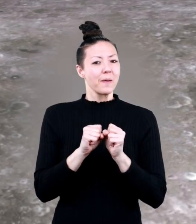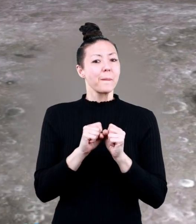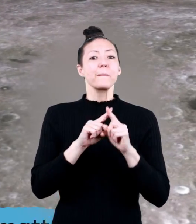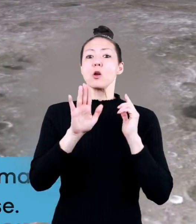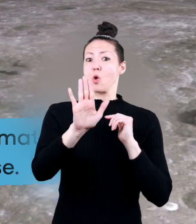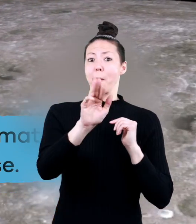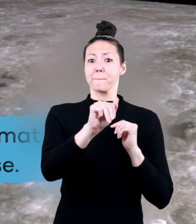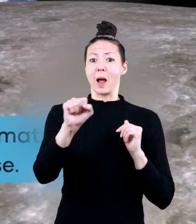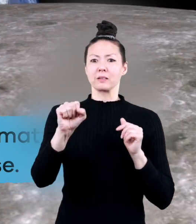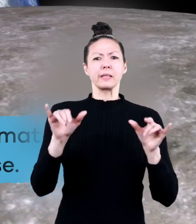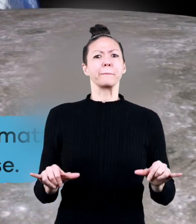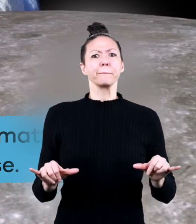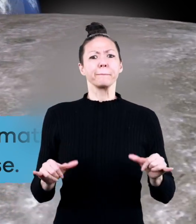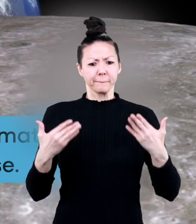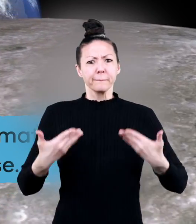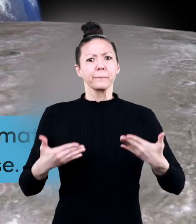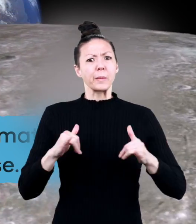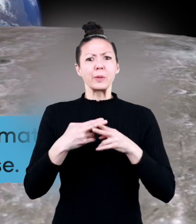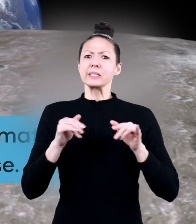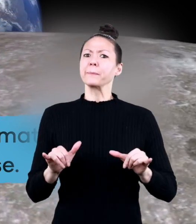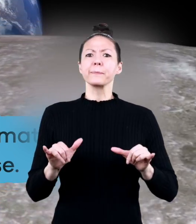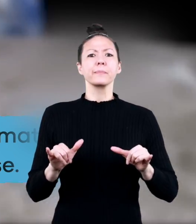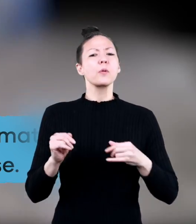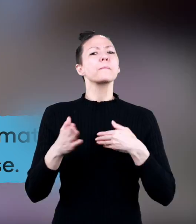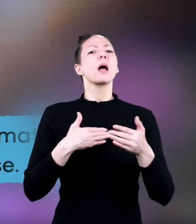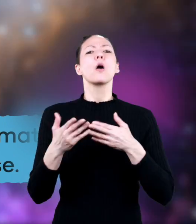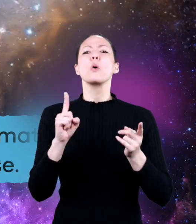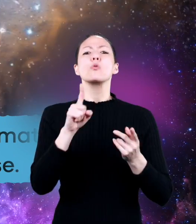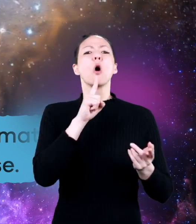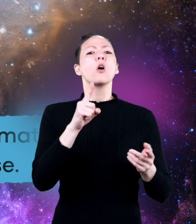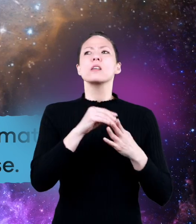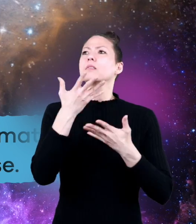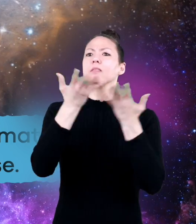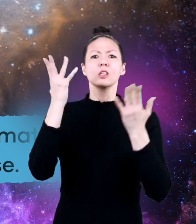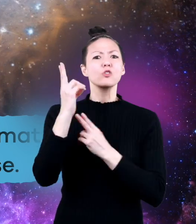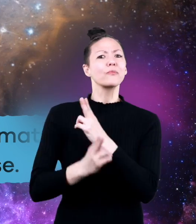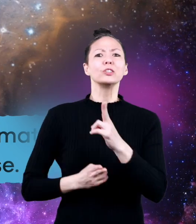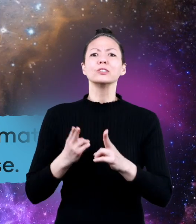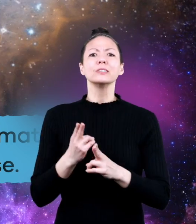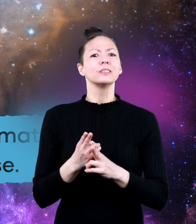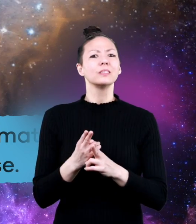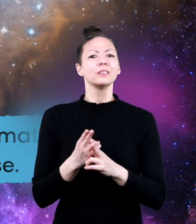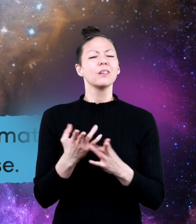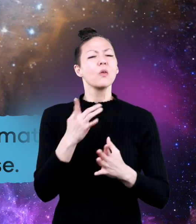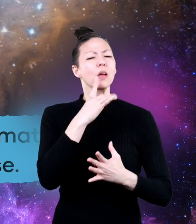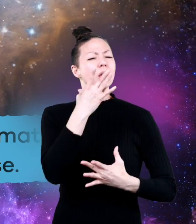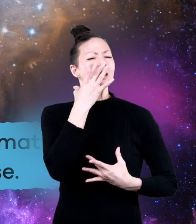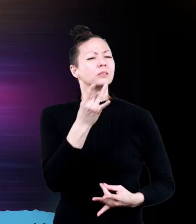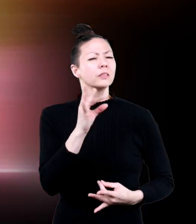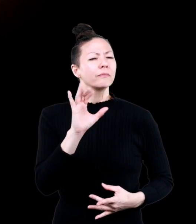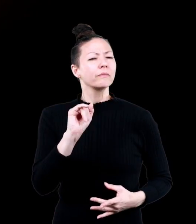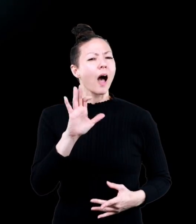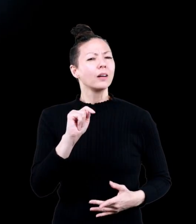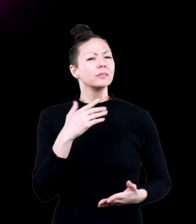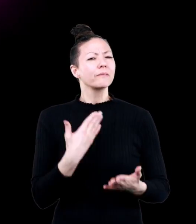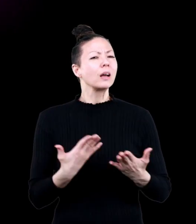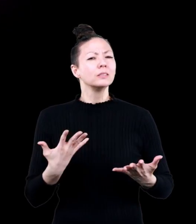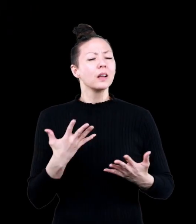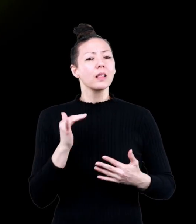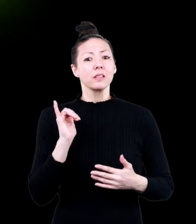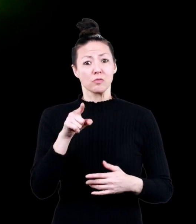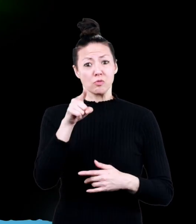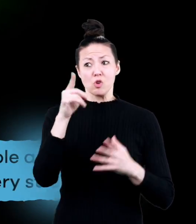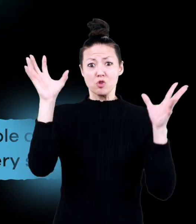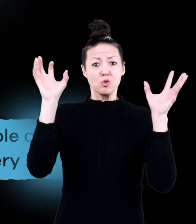the Earth's. But your mass remains the same, no matter where you are in the universe. Here's an interesting